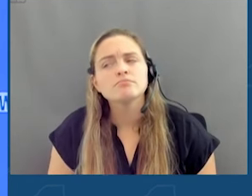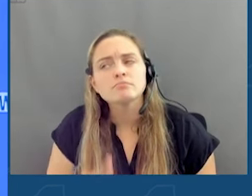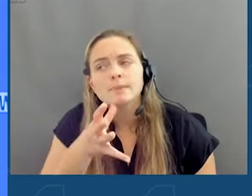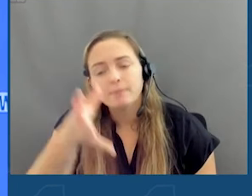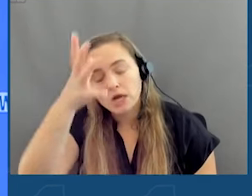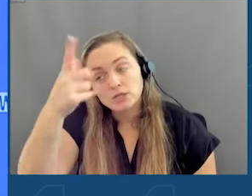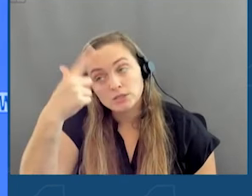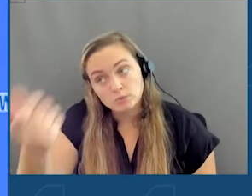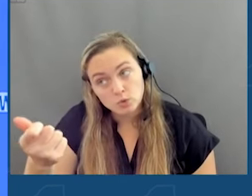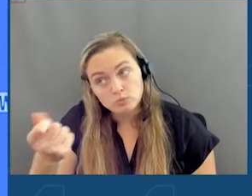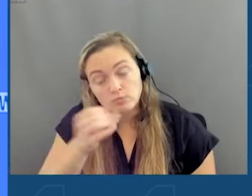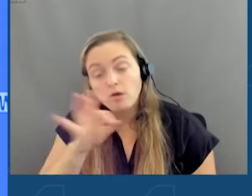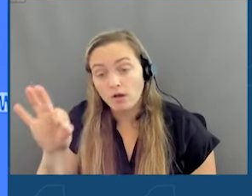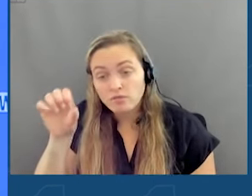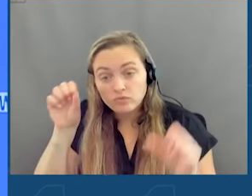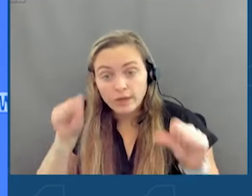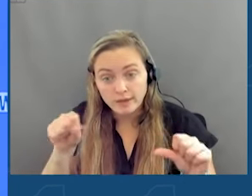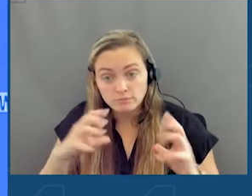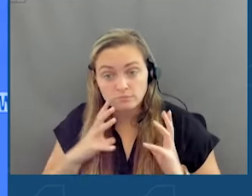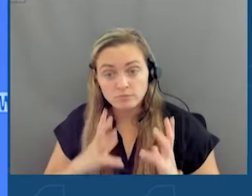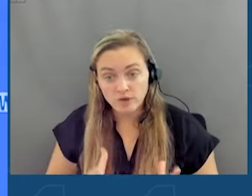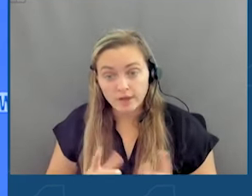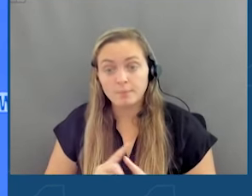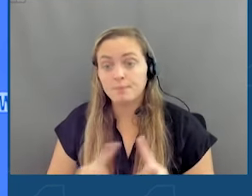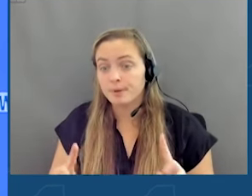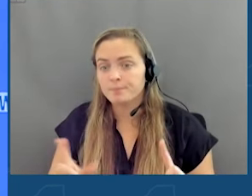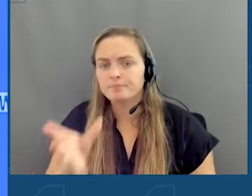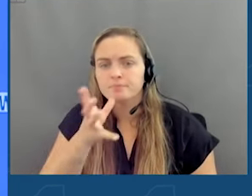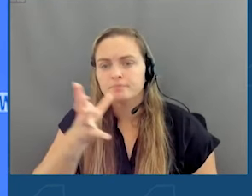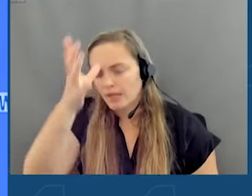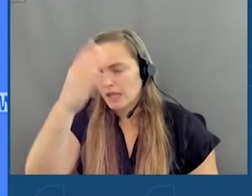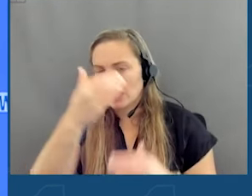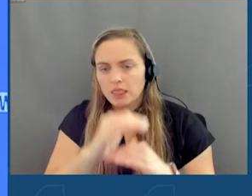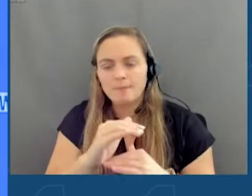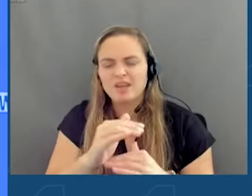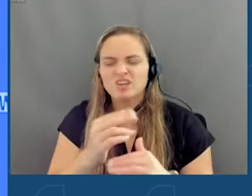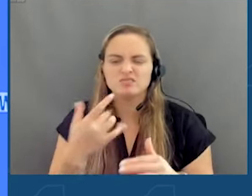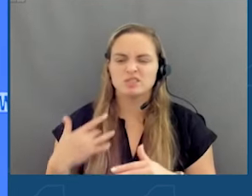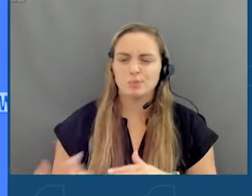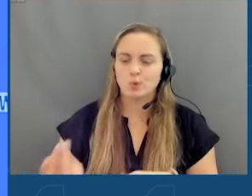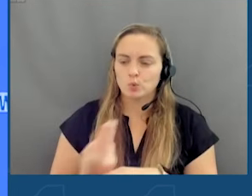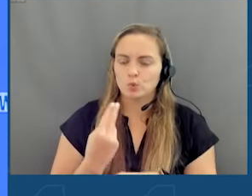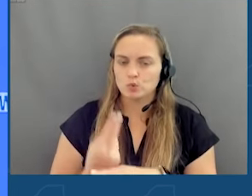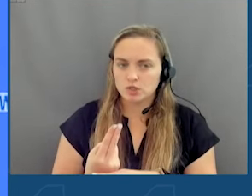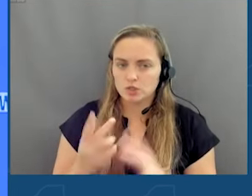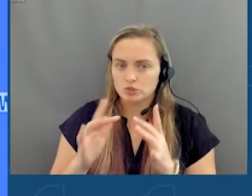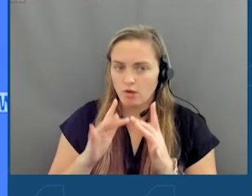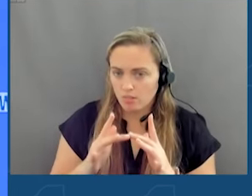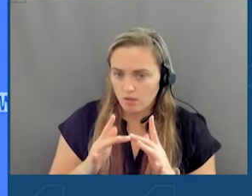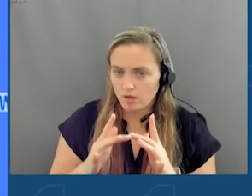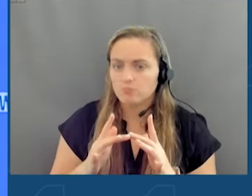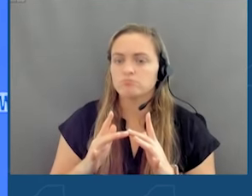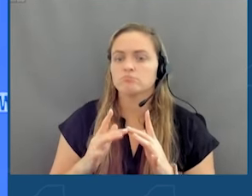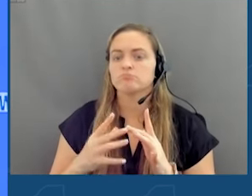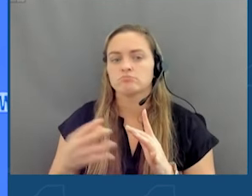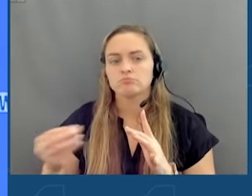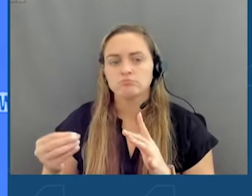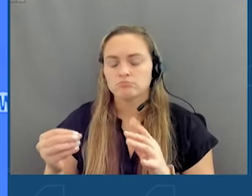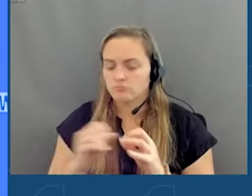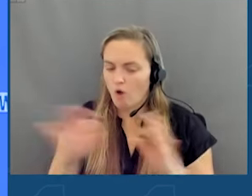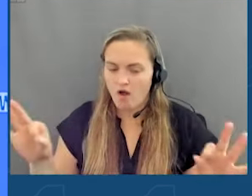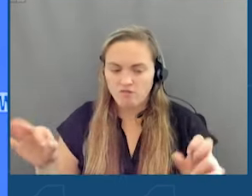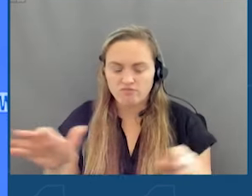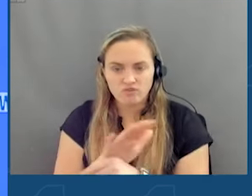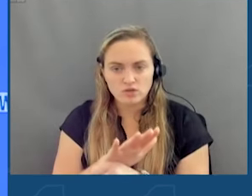turn that feature off. And we also allow parents to both limit overall usage on the platforms and to turn social media off completely